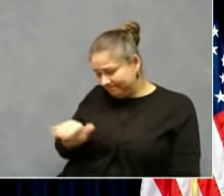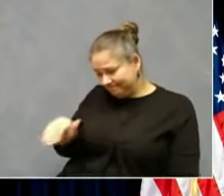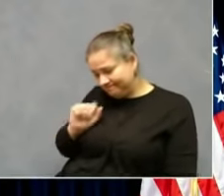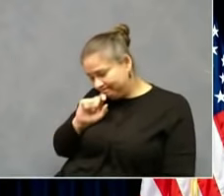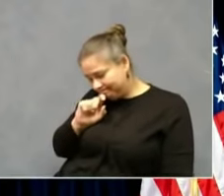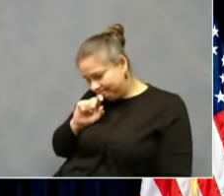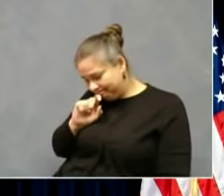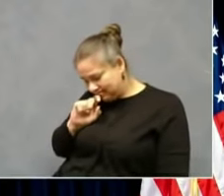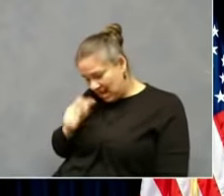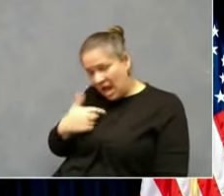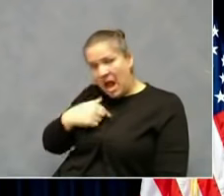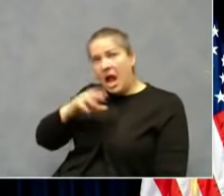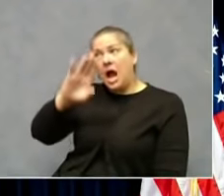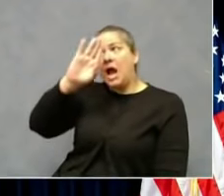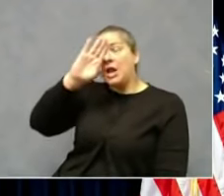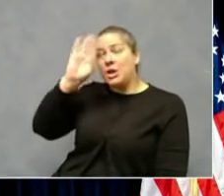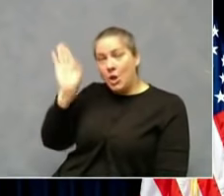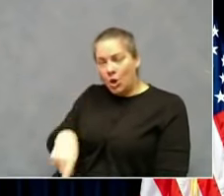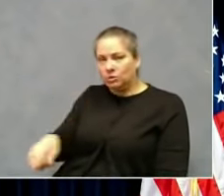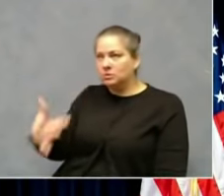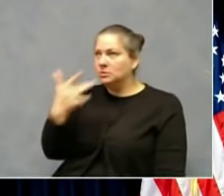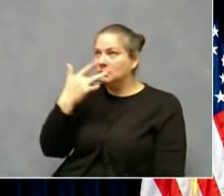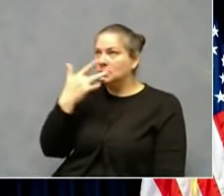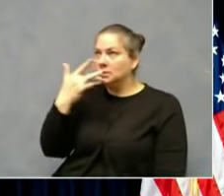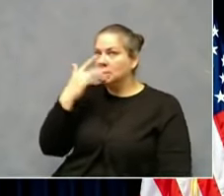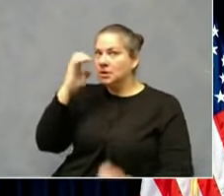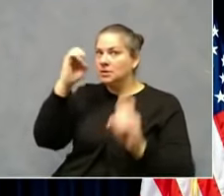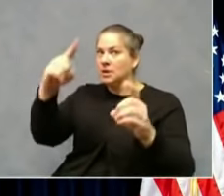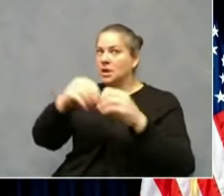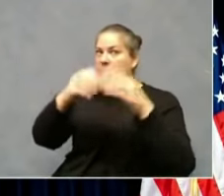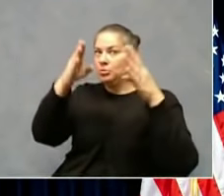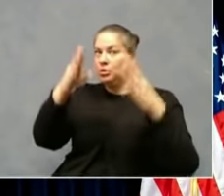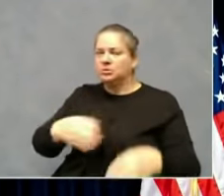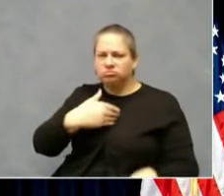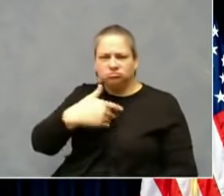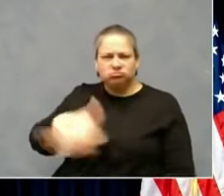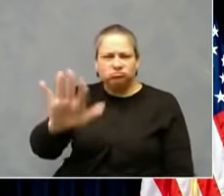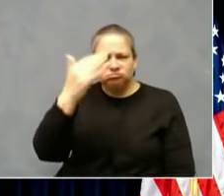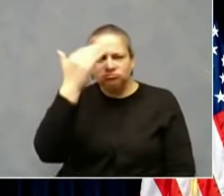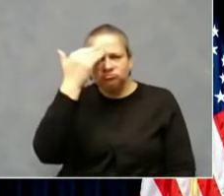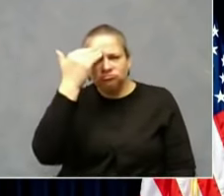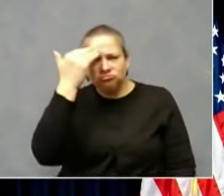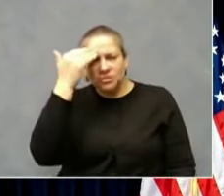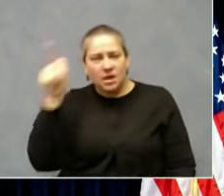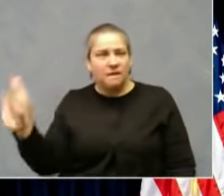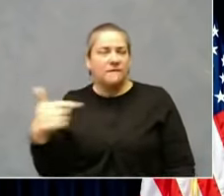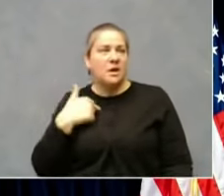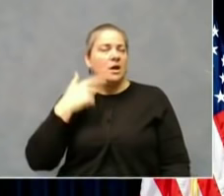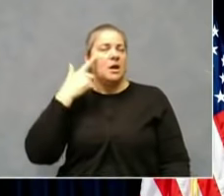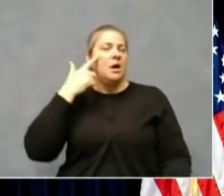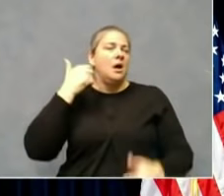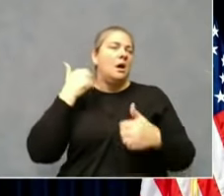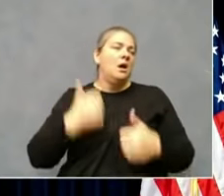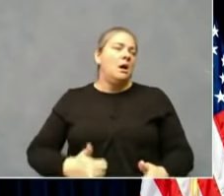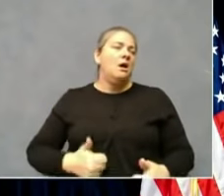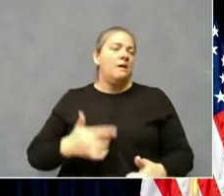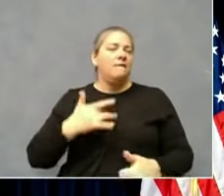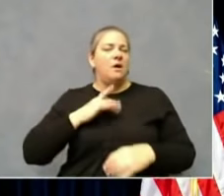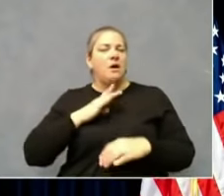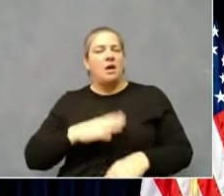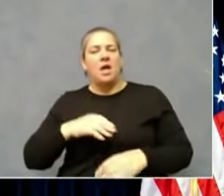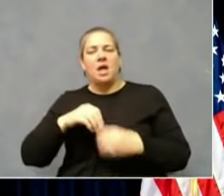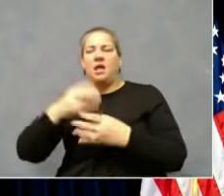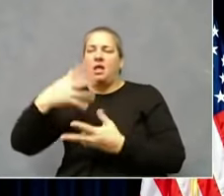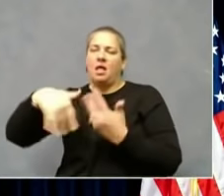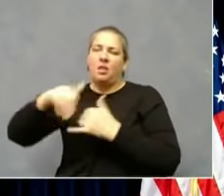they are better off for their education in in person class. I know their mental health is better in in person classes. I've sat holding my kids when they